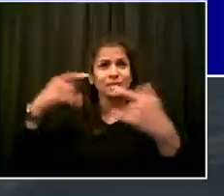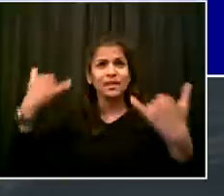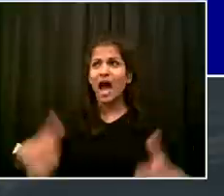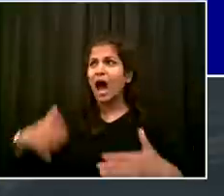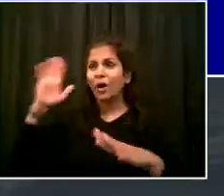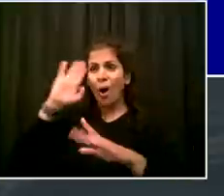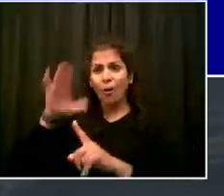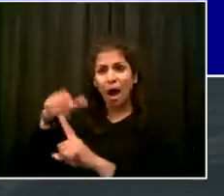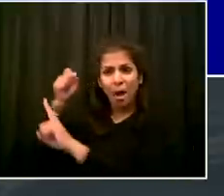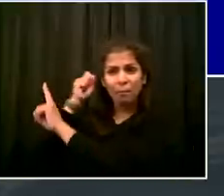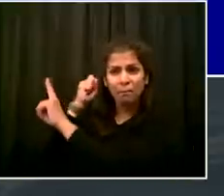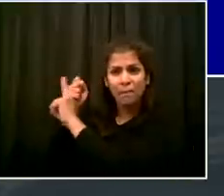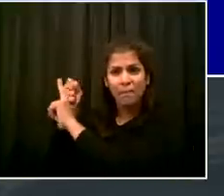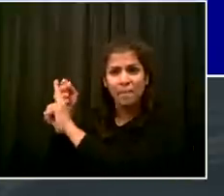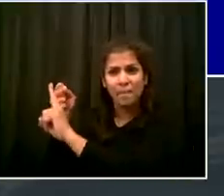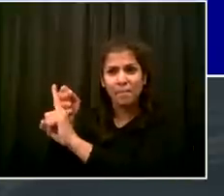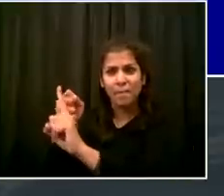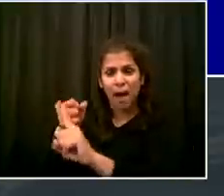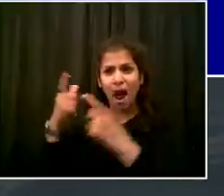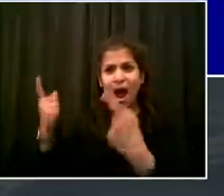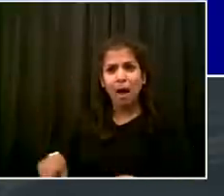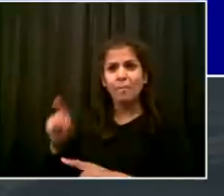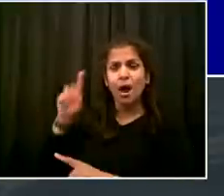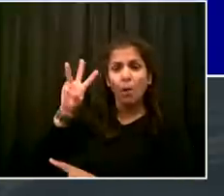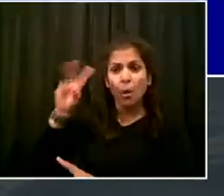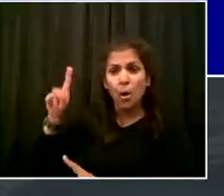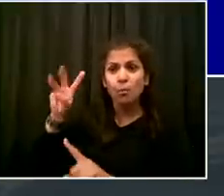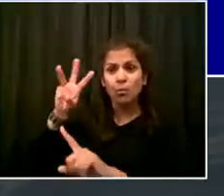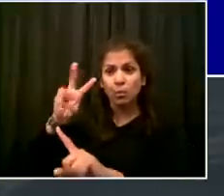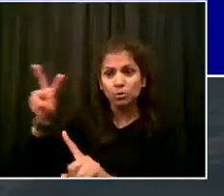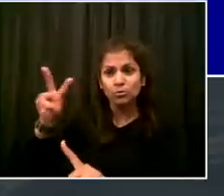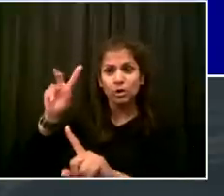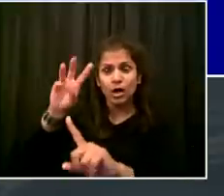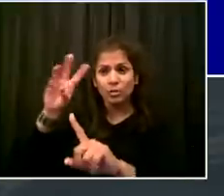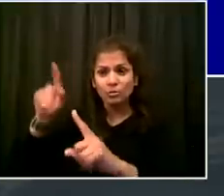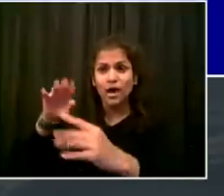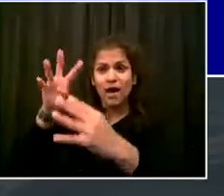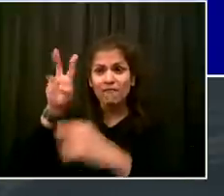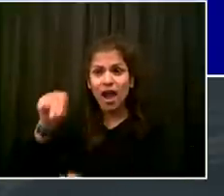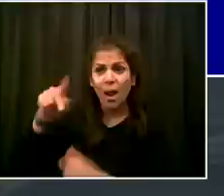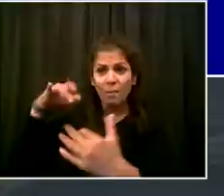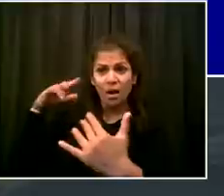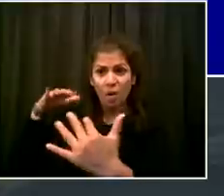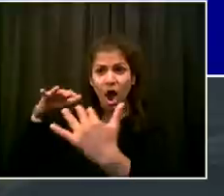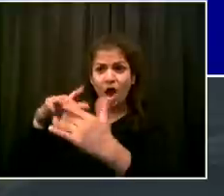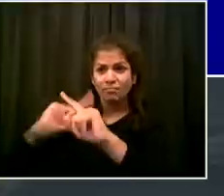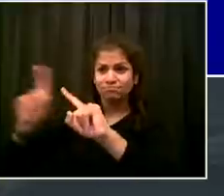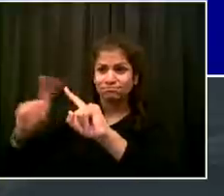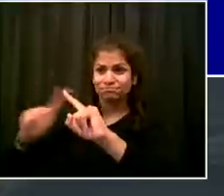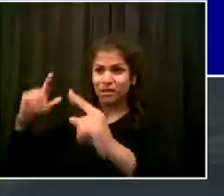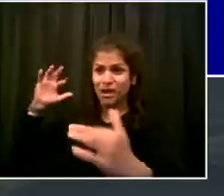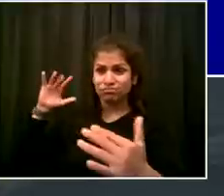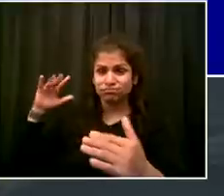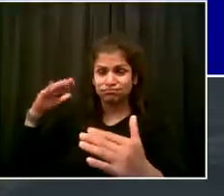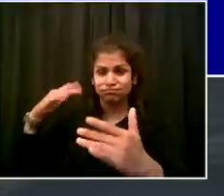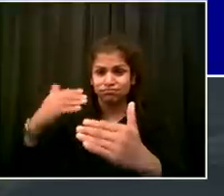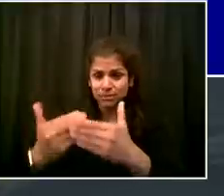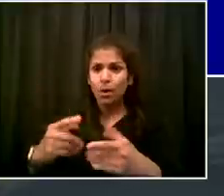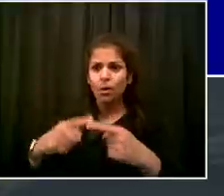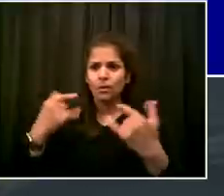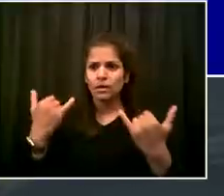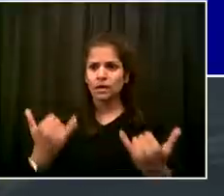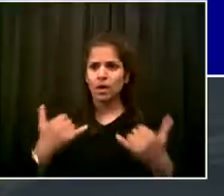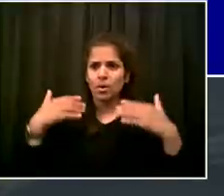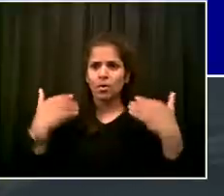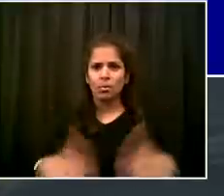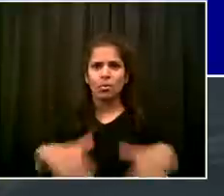affirmation of life in her very existence, but even more so in her willingness to thank others for